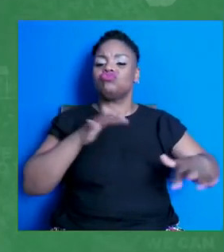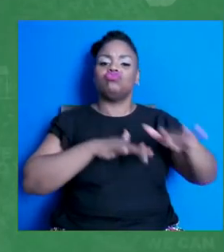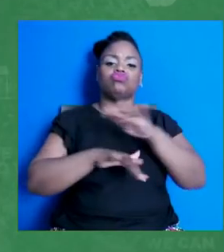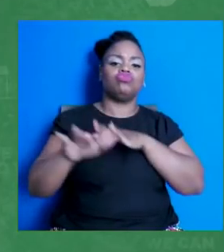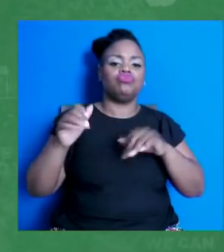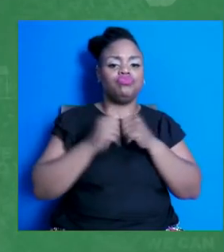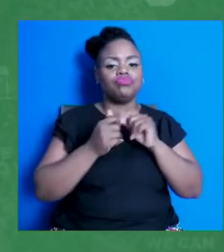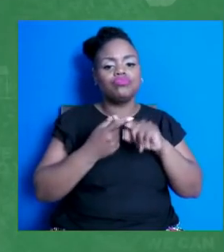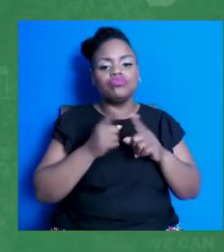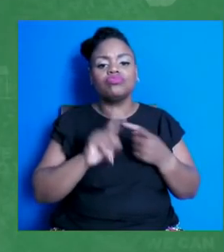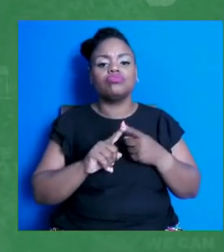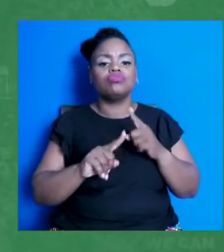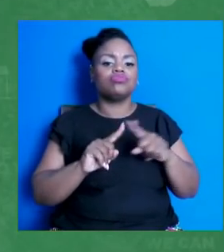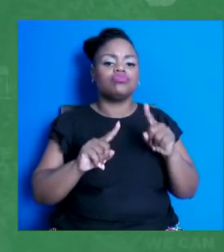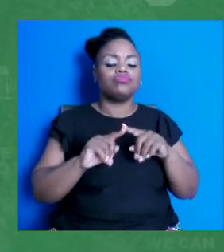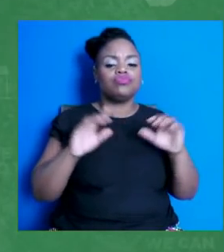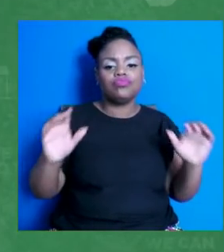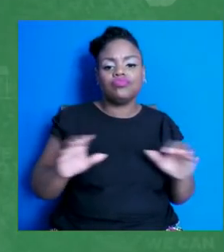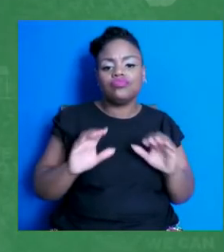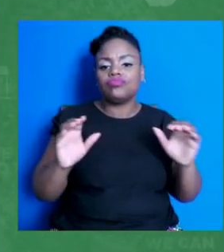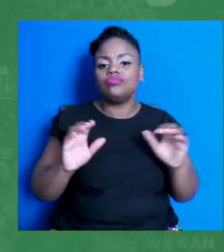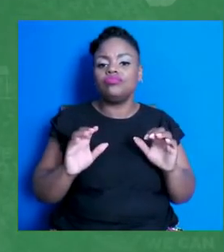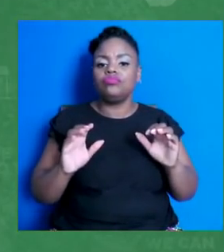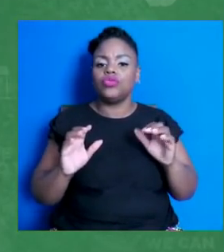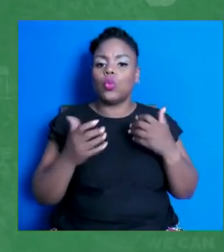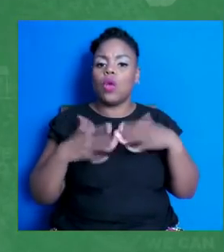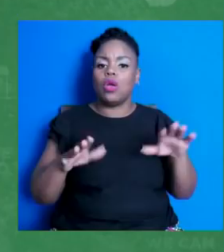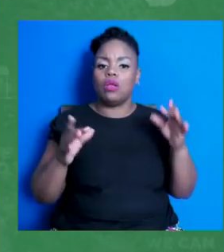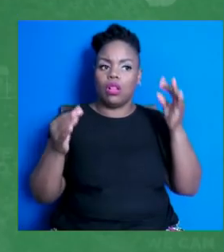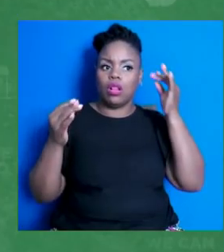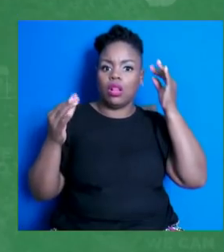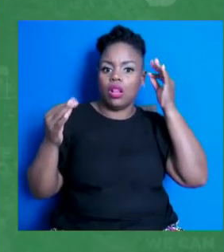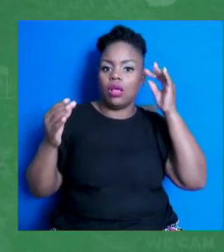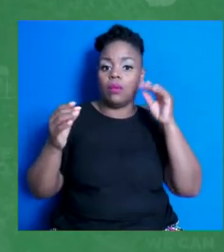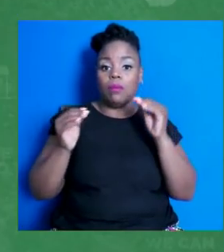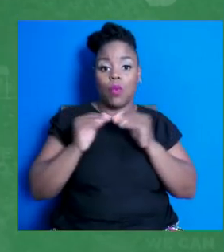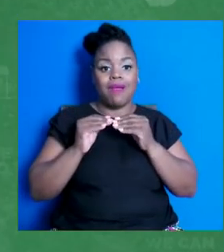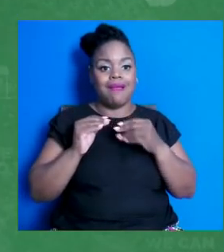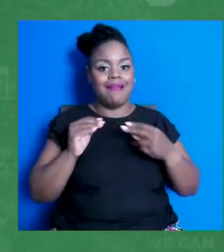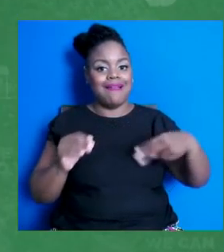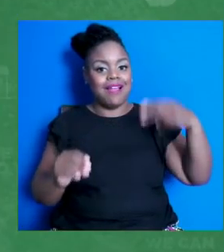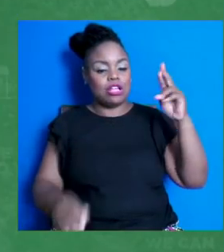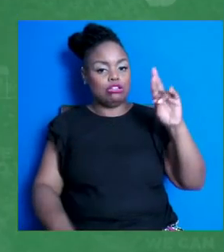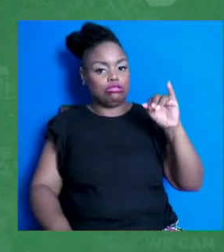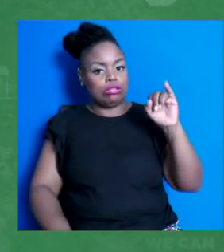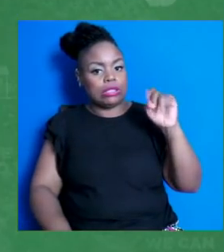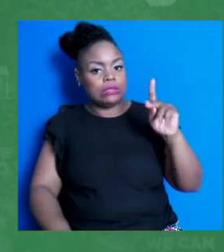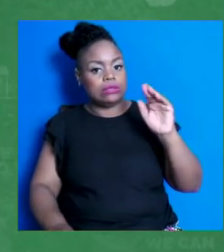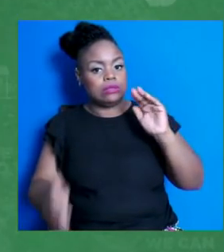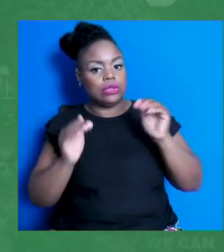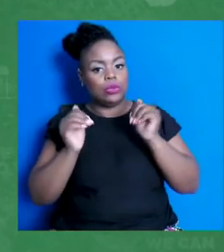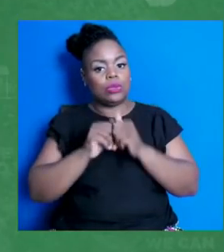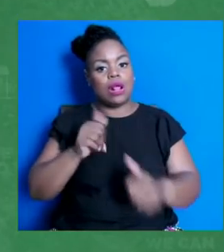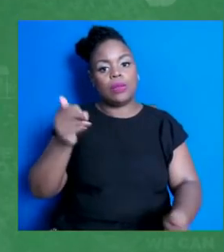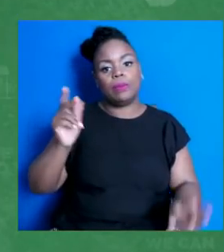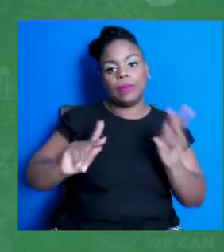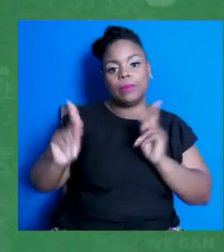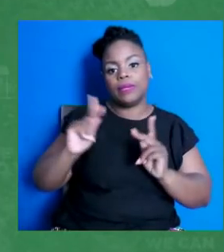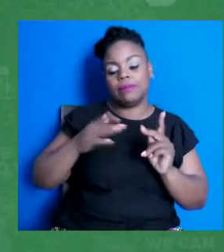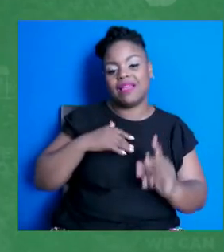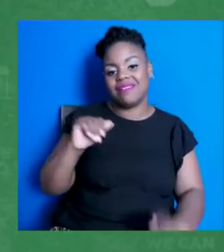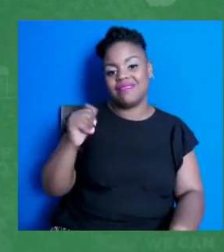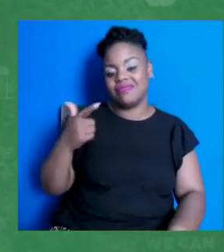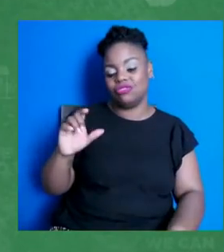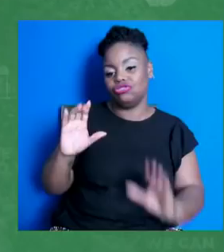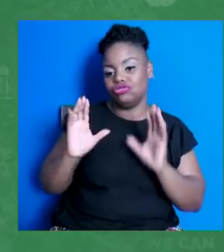worrying about getting sick because I am higher risk than a lot of other people in my age group. And so you can use that question and use your own prompt to